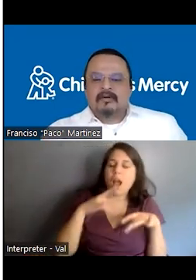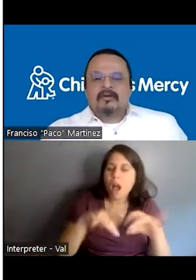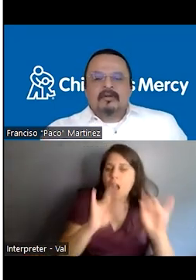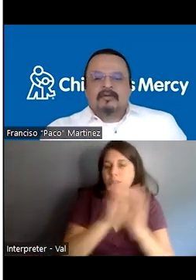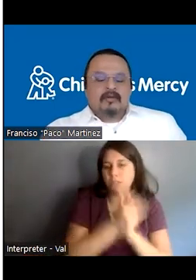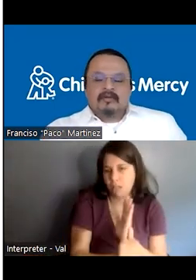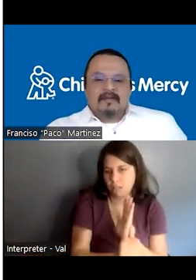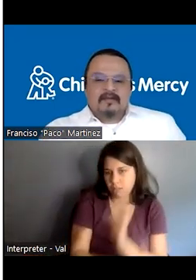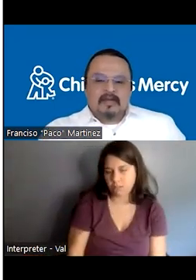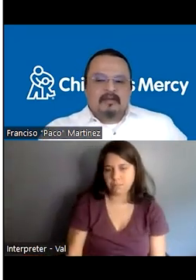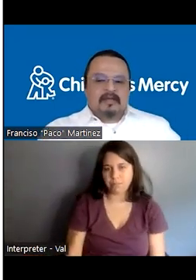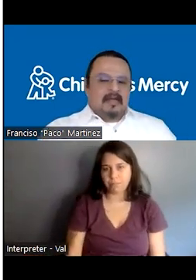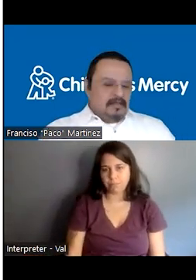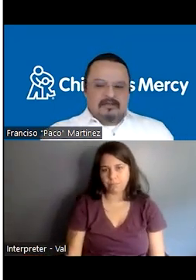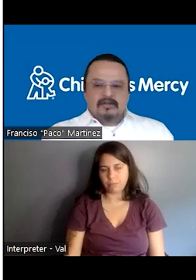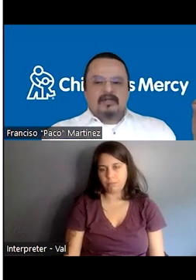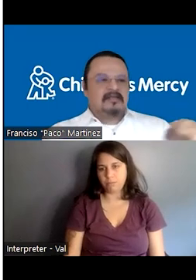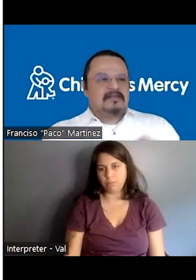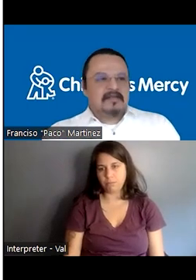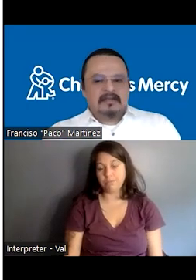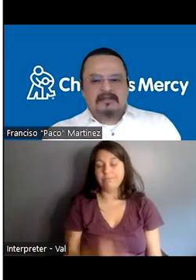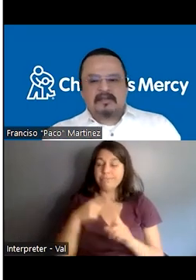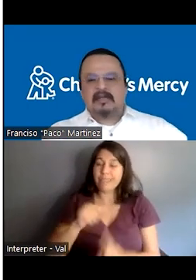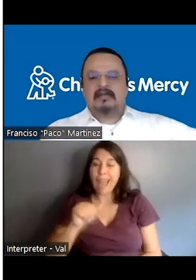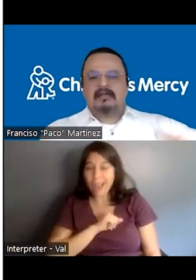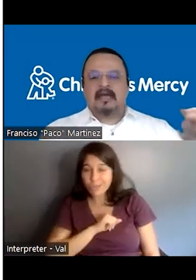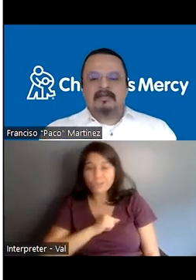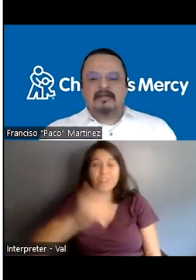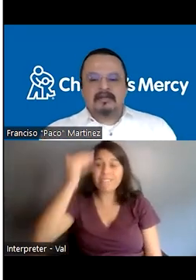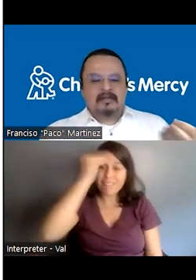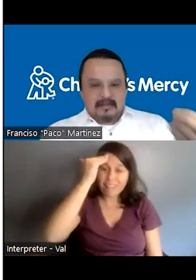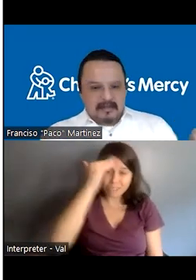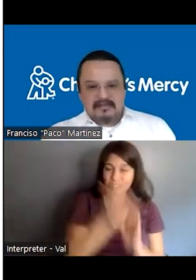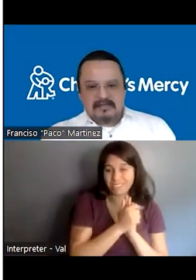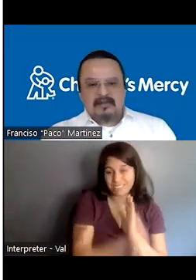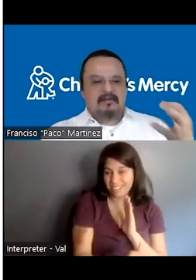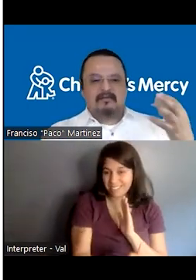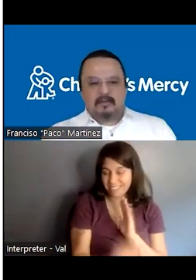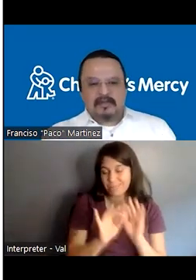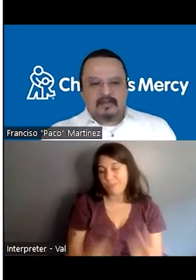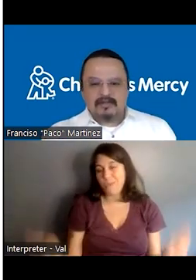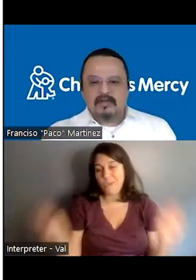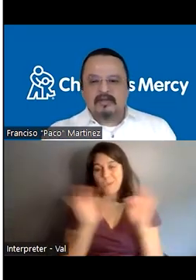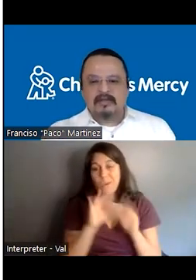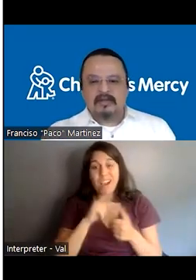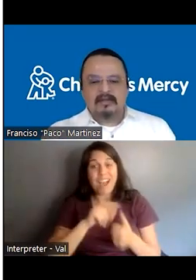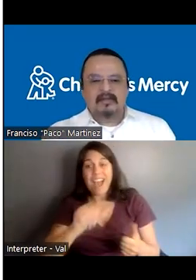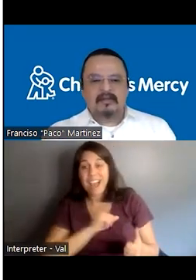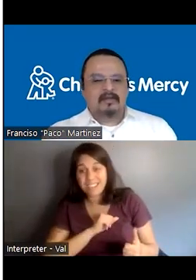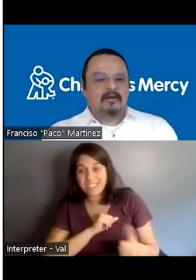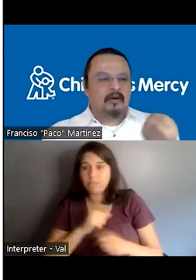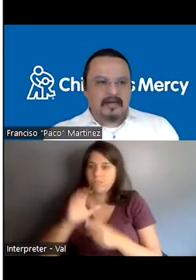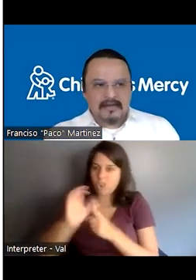So we always have to think about attitude, knowledge, and skills in attitudes. As I said, will be the cultural humility.